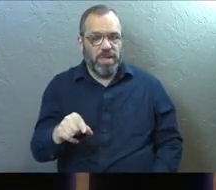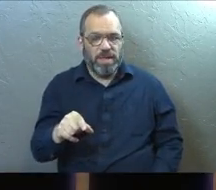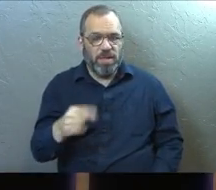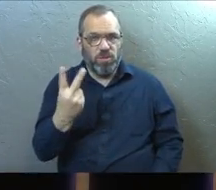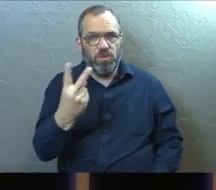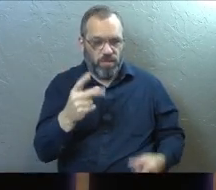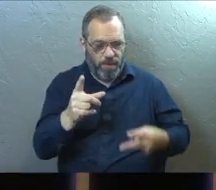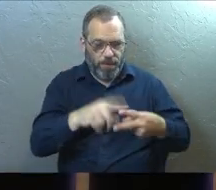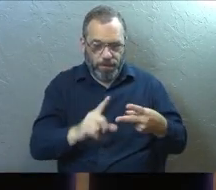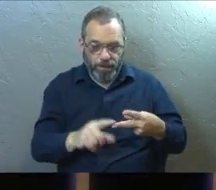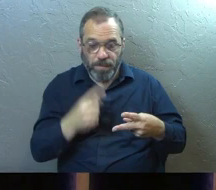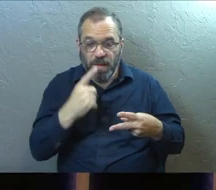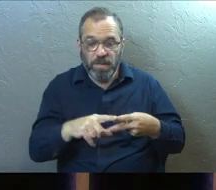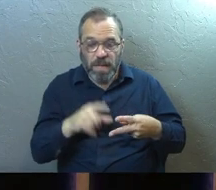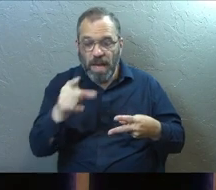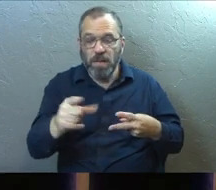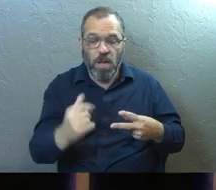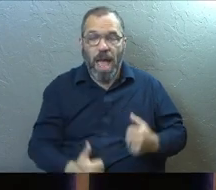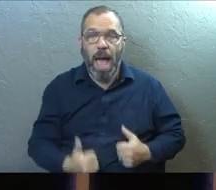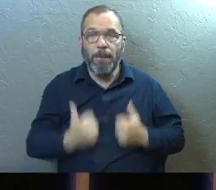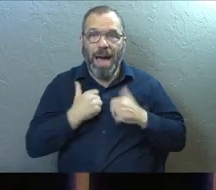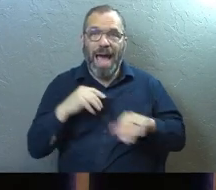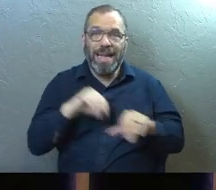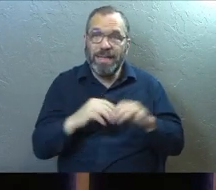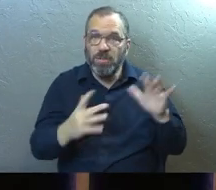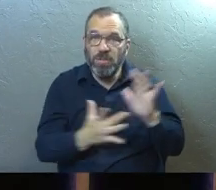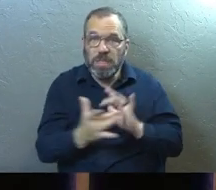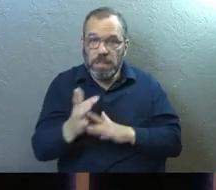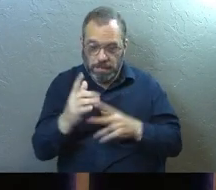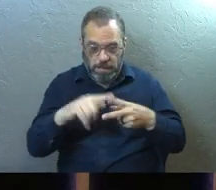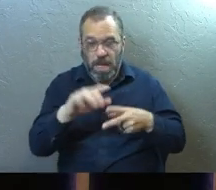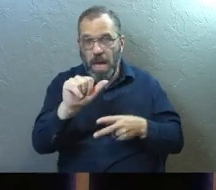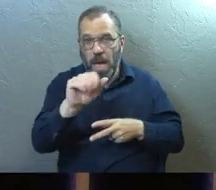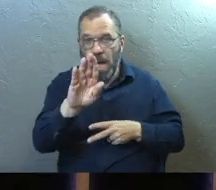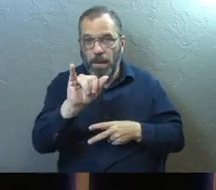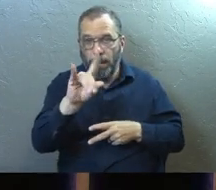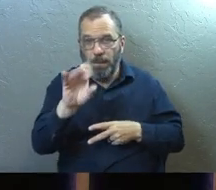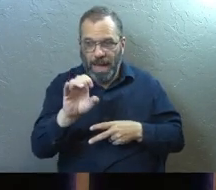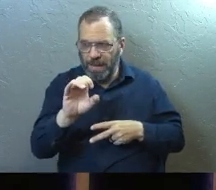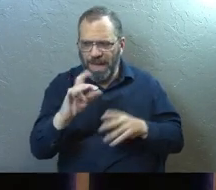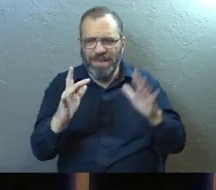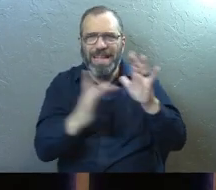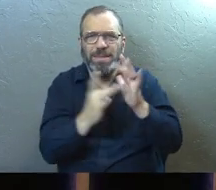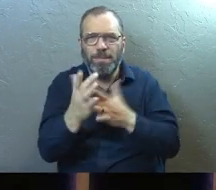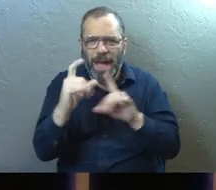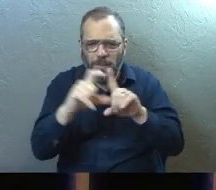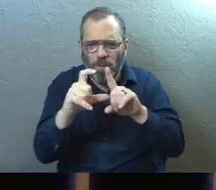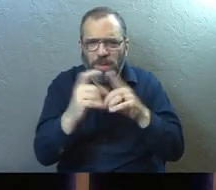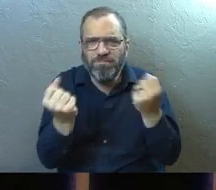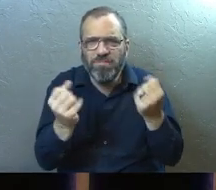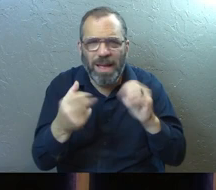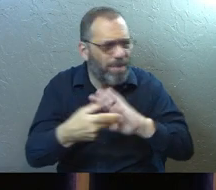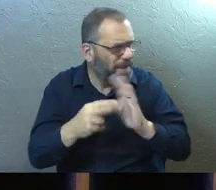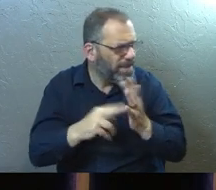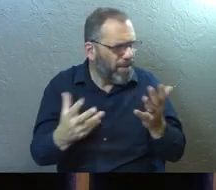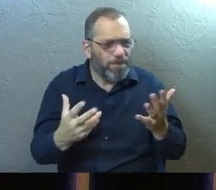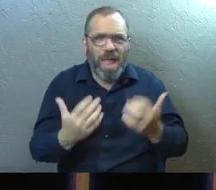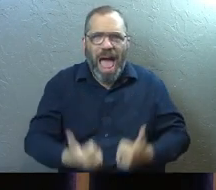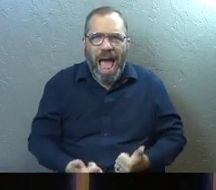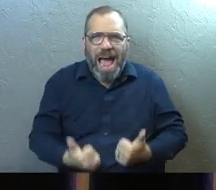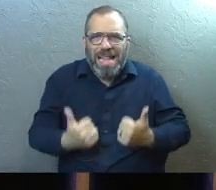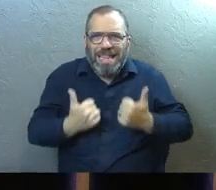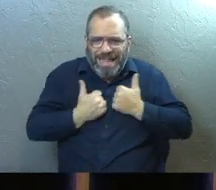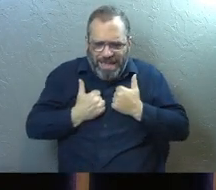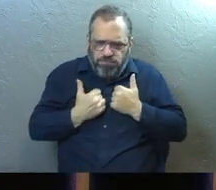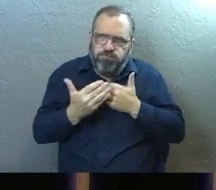key parts there. He says, number one, you got to abide in Jesus. And that's some Bible terminology. And basically what it means is live